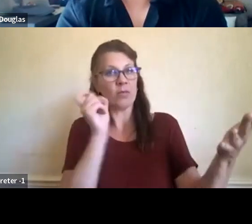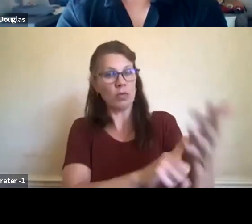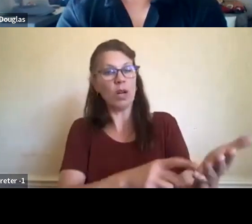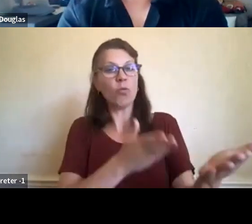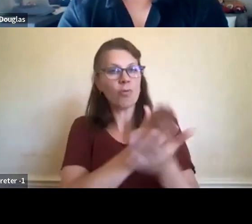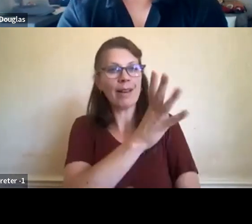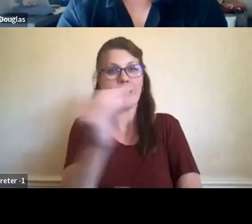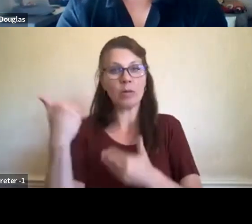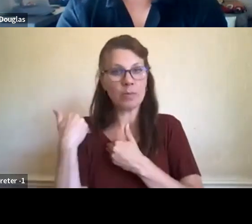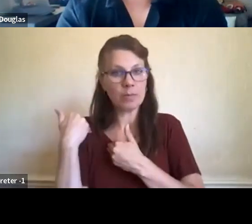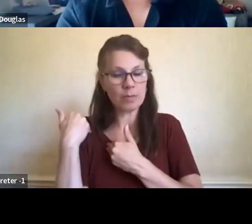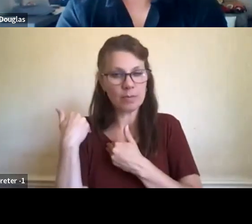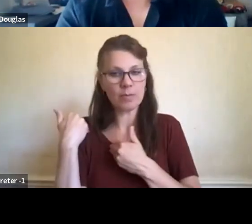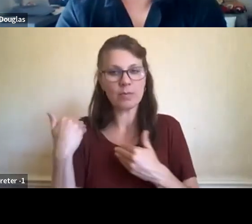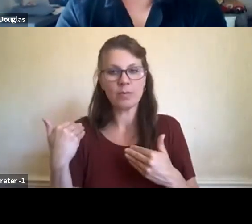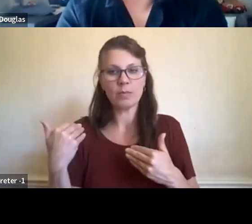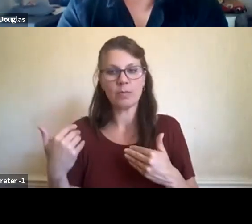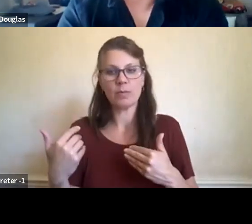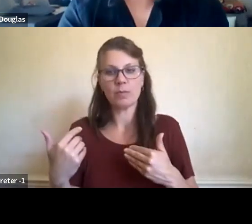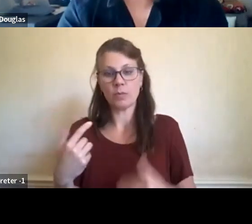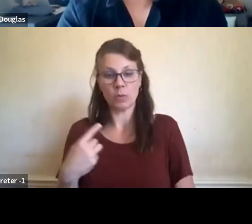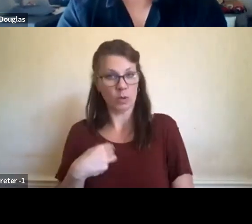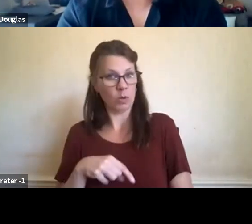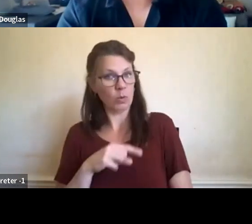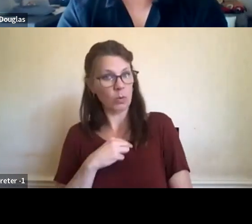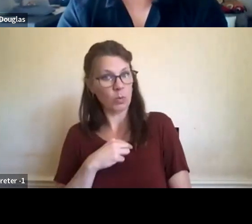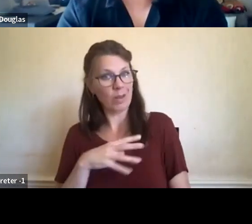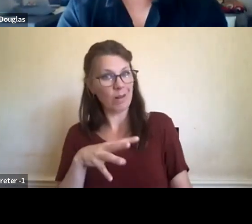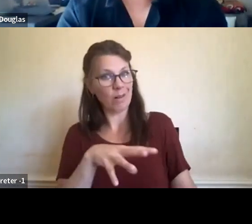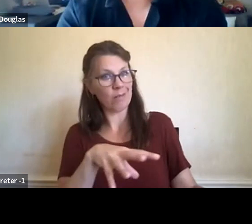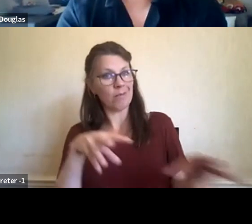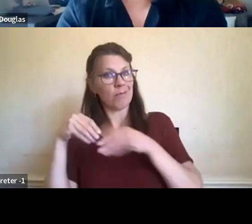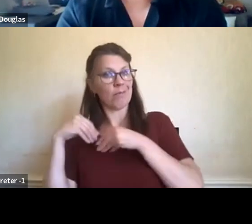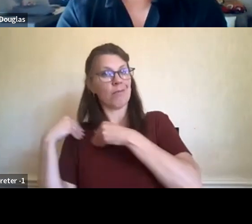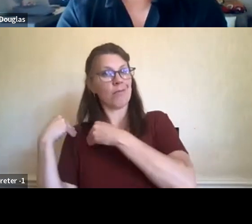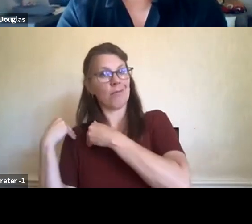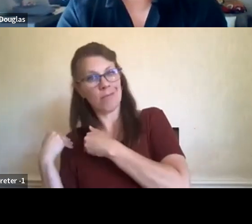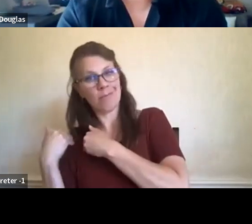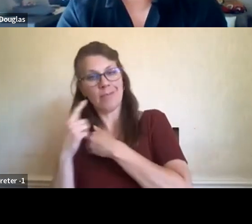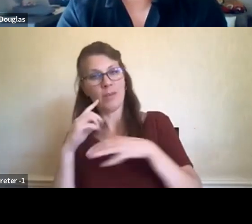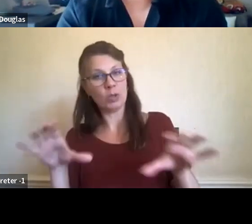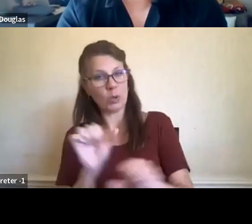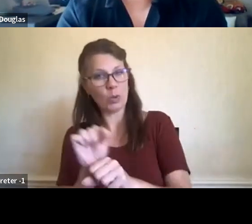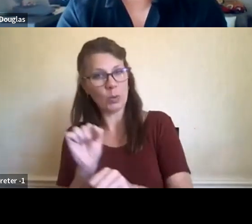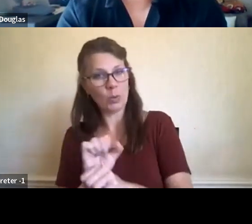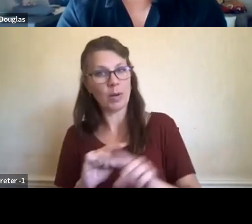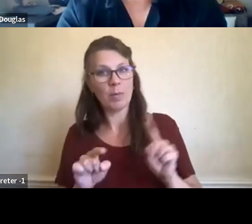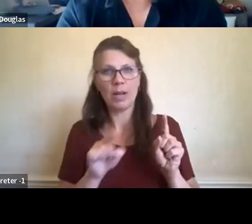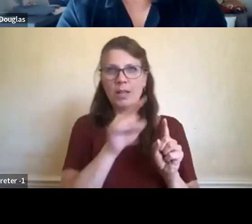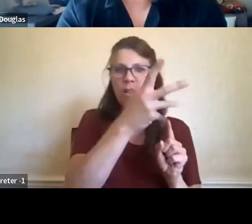assuming the responsibility to do this work, to continue to do this work. And, um, honestly,